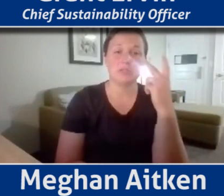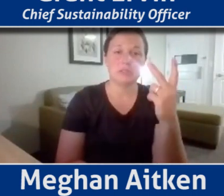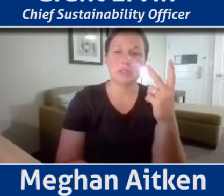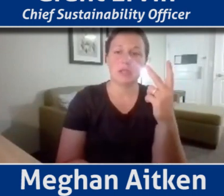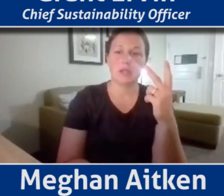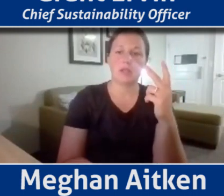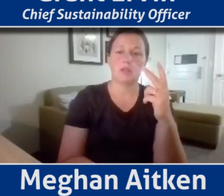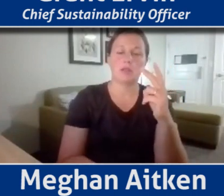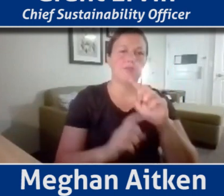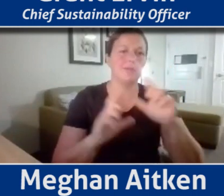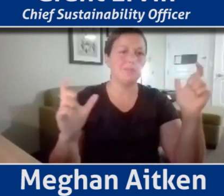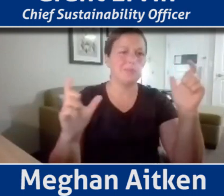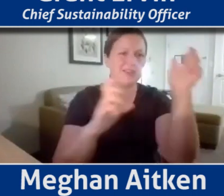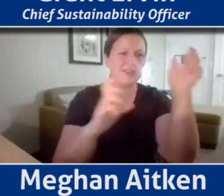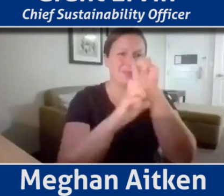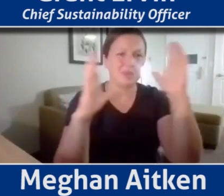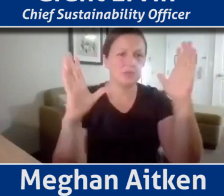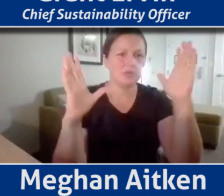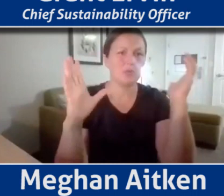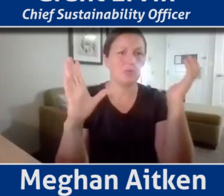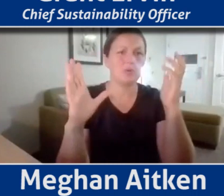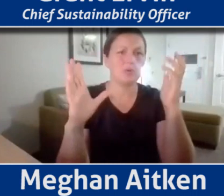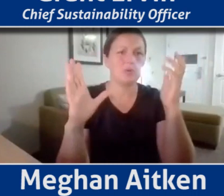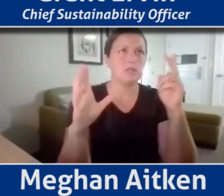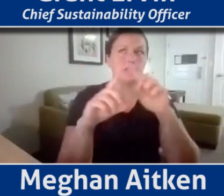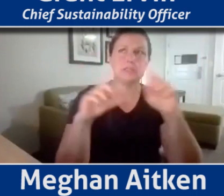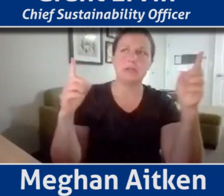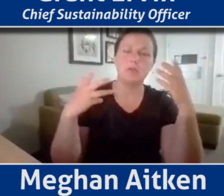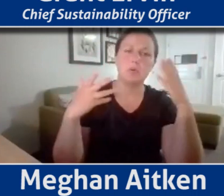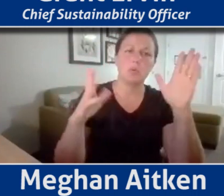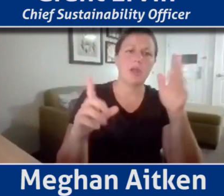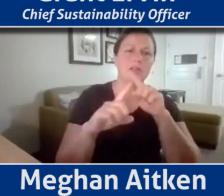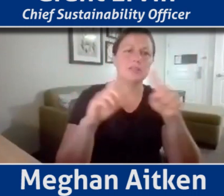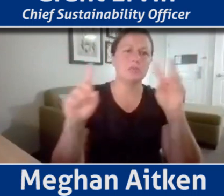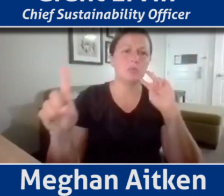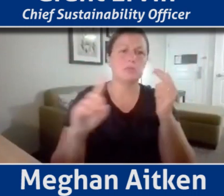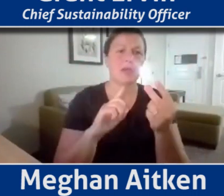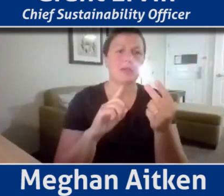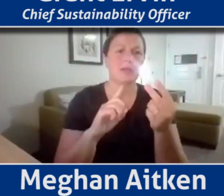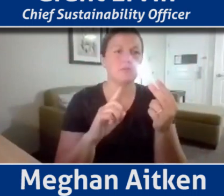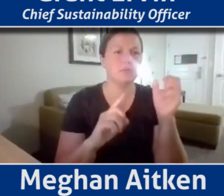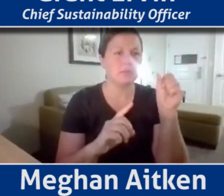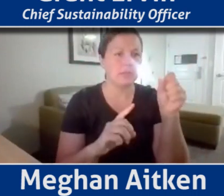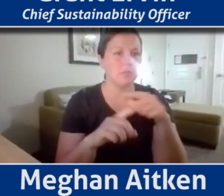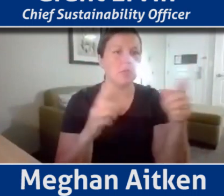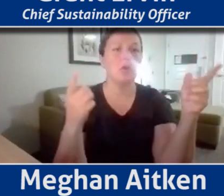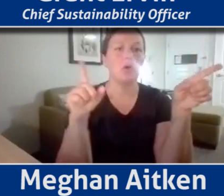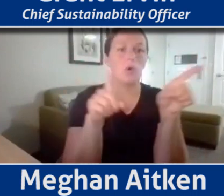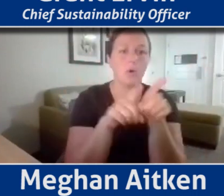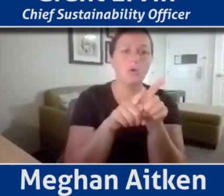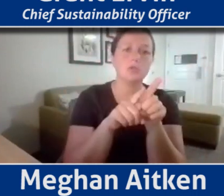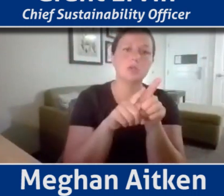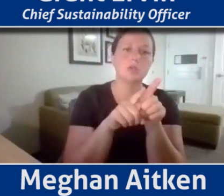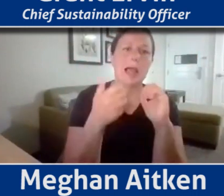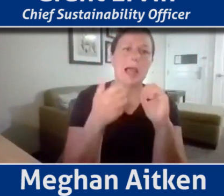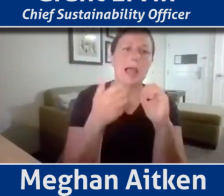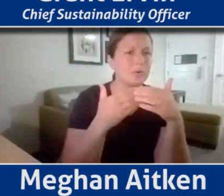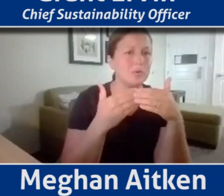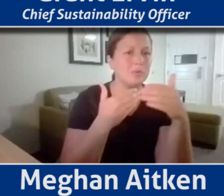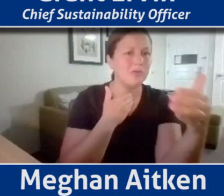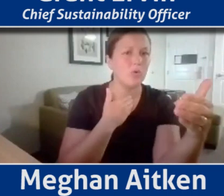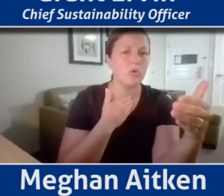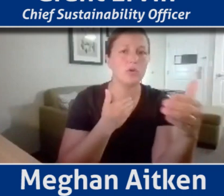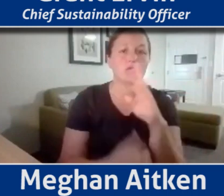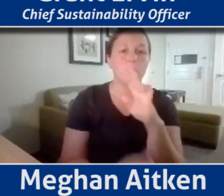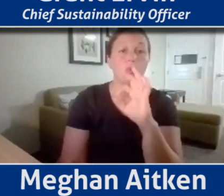but ultimately how can we make progress moving forward? You know, Rick talked a little bit about the issue of energy burden, for example, which